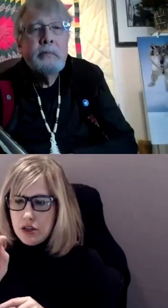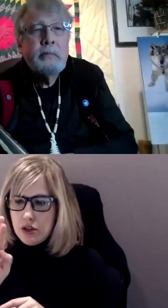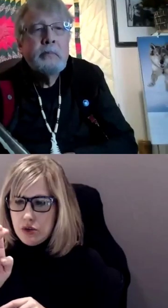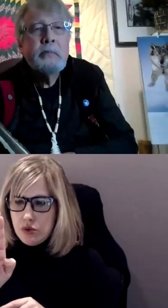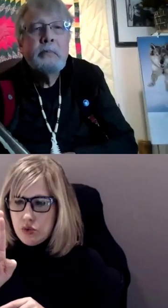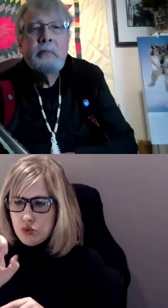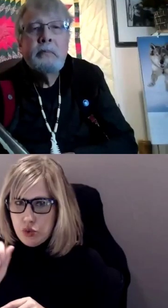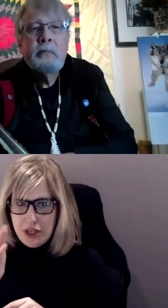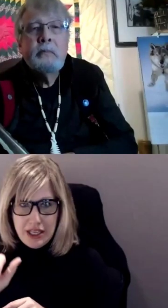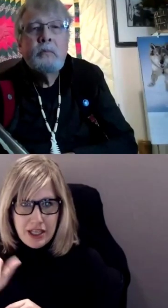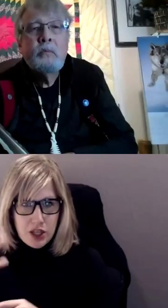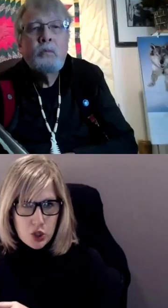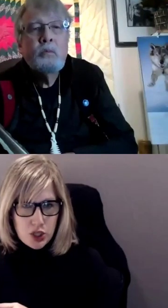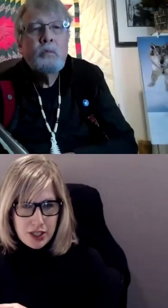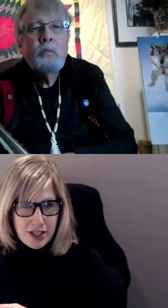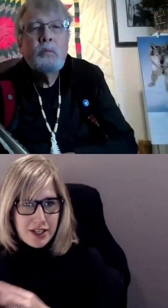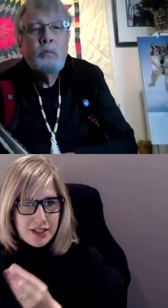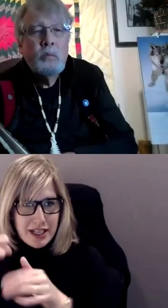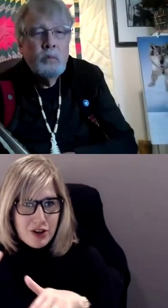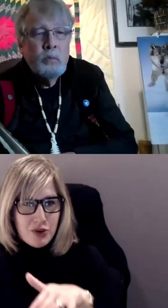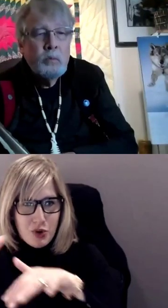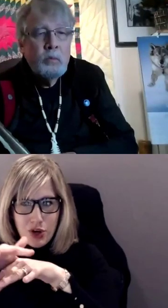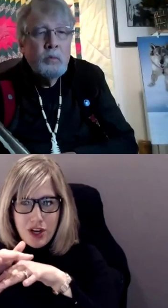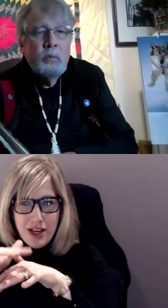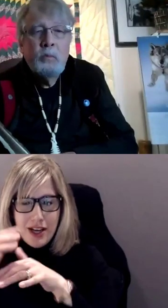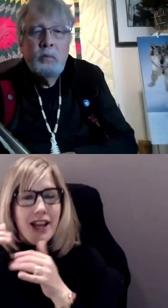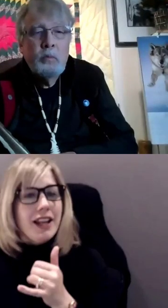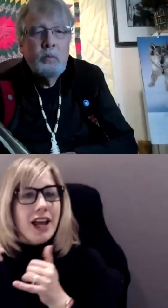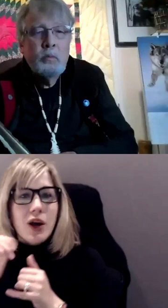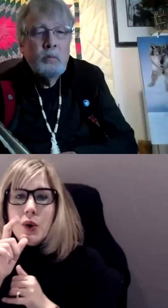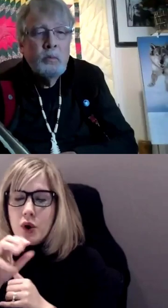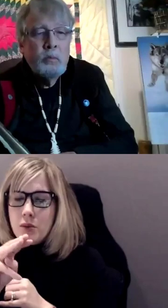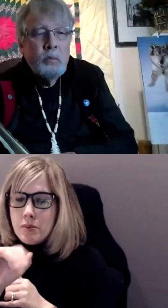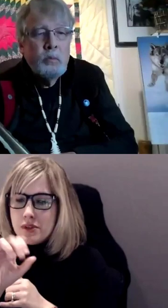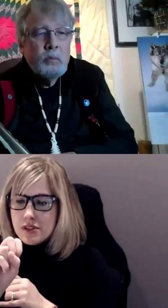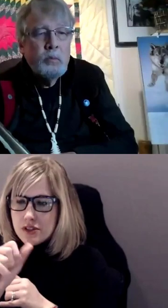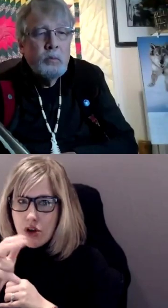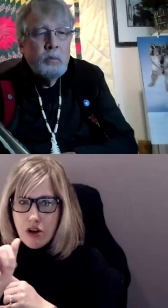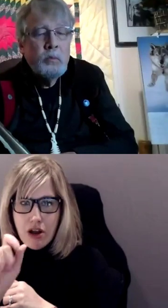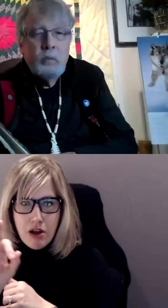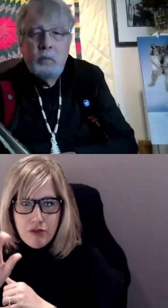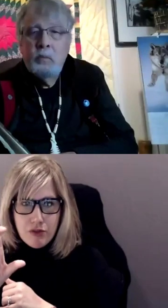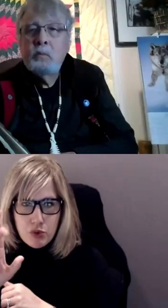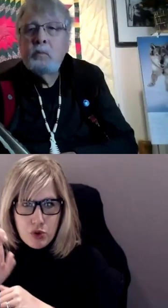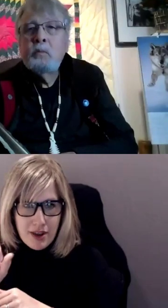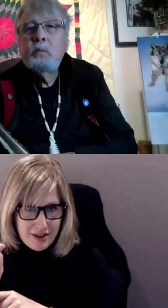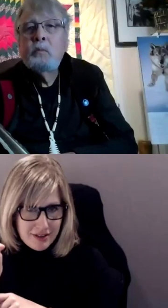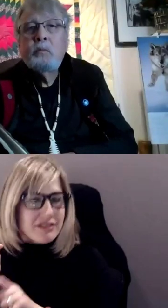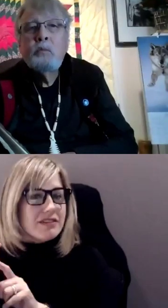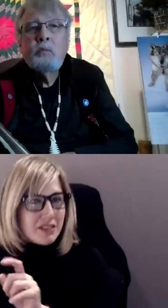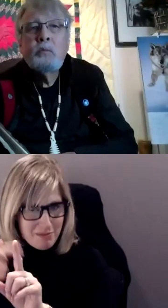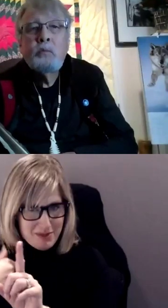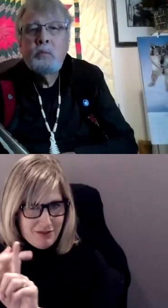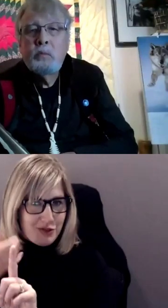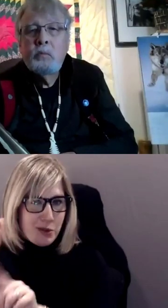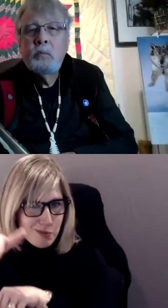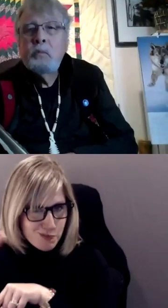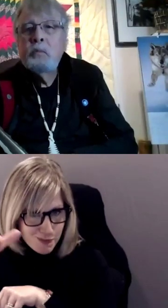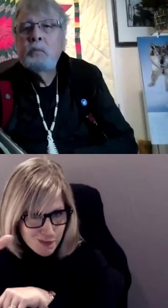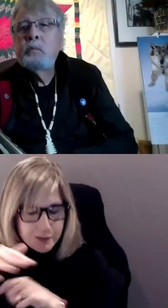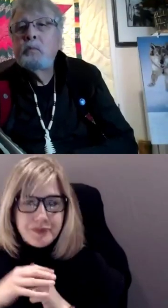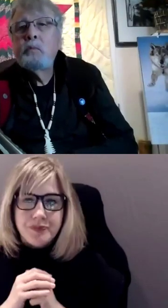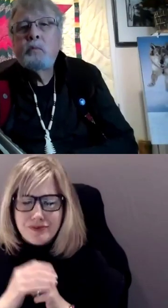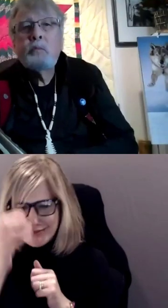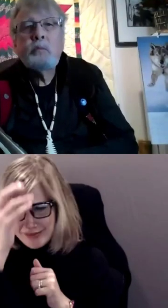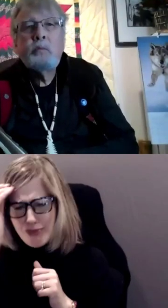land now stewarded by the mississaugas of credit and i